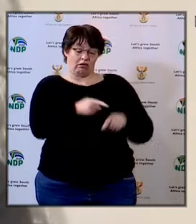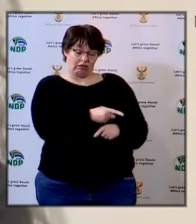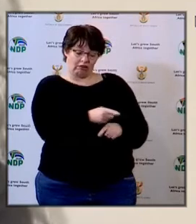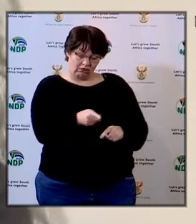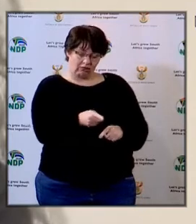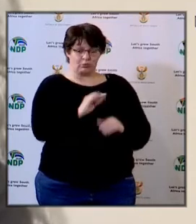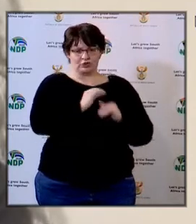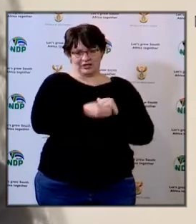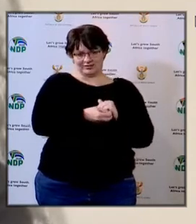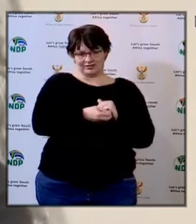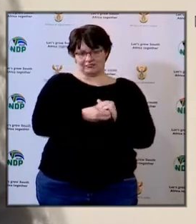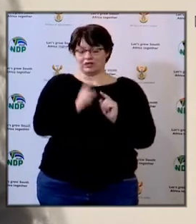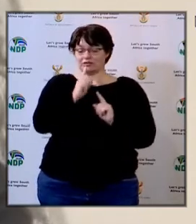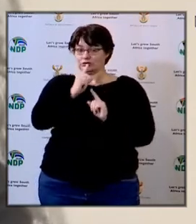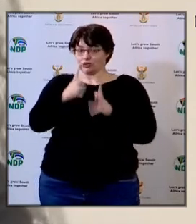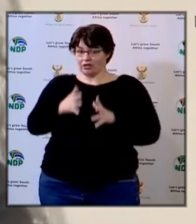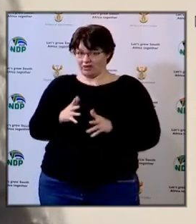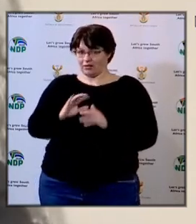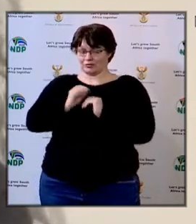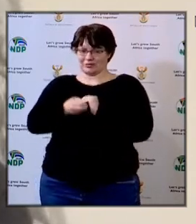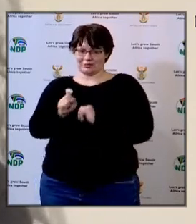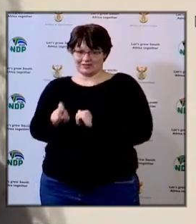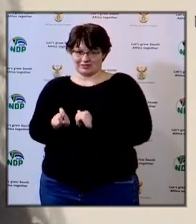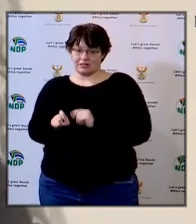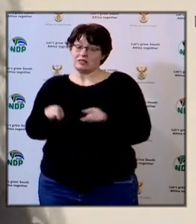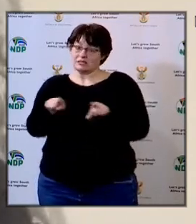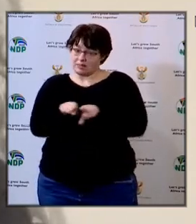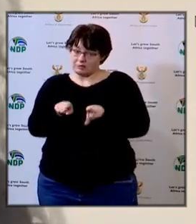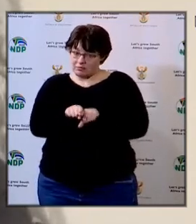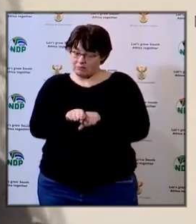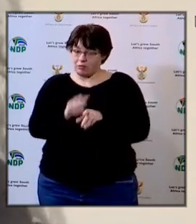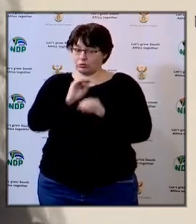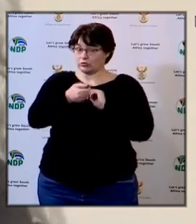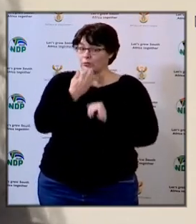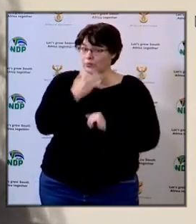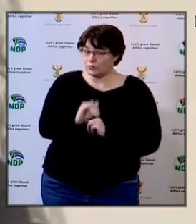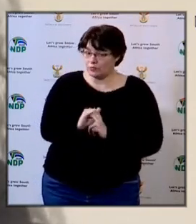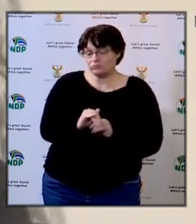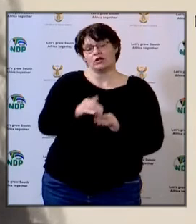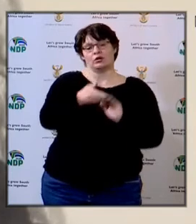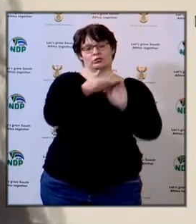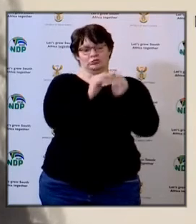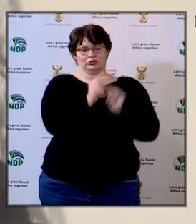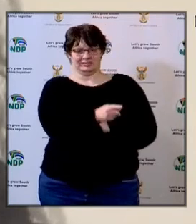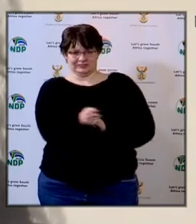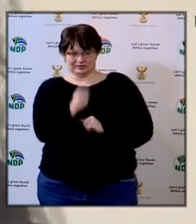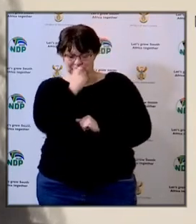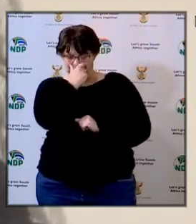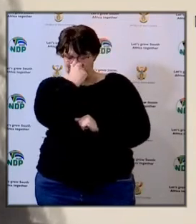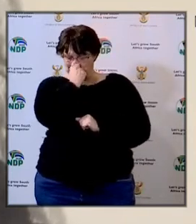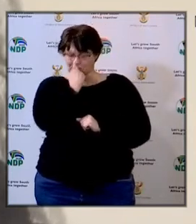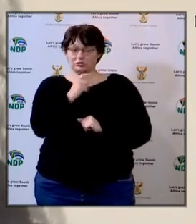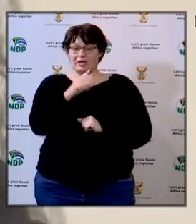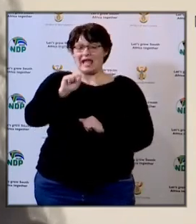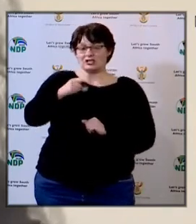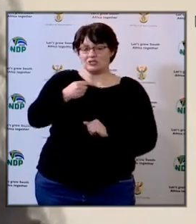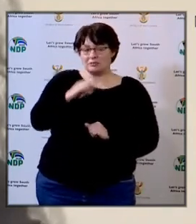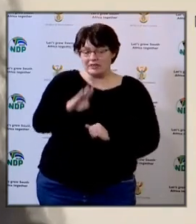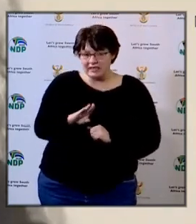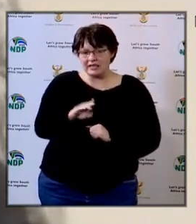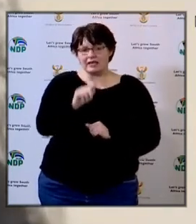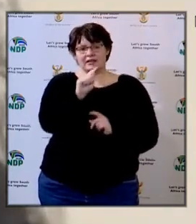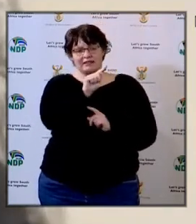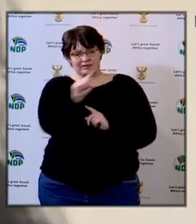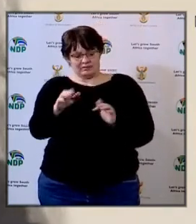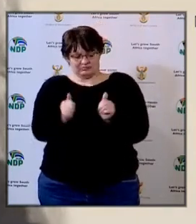and also there is a need to protect the community and I think we need that partnership with our school governing bodies and we need